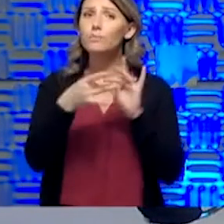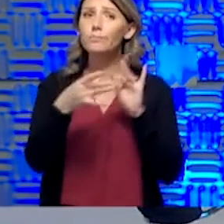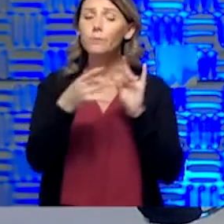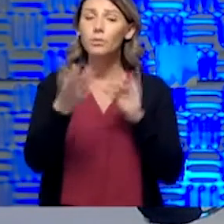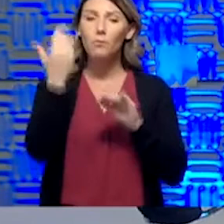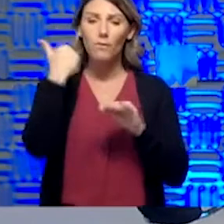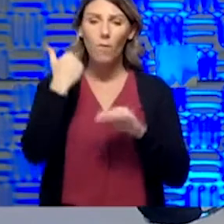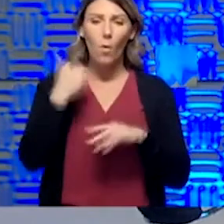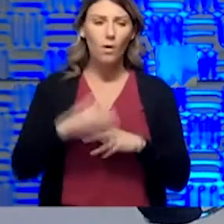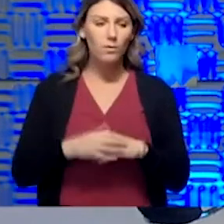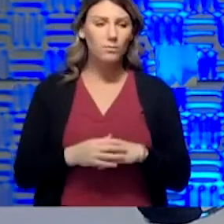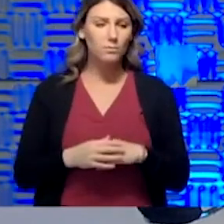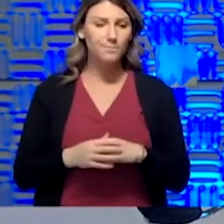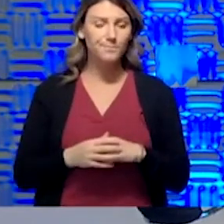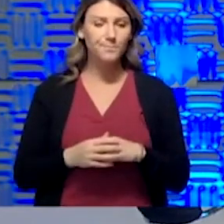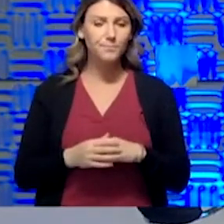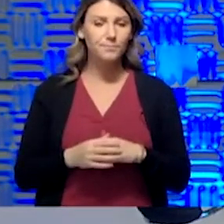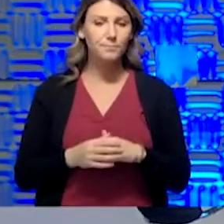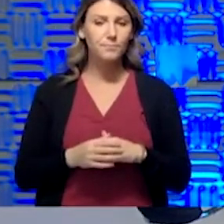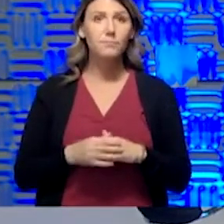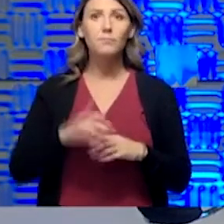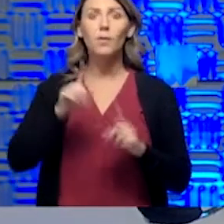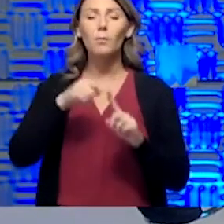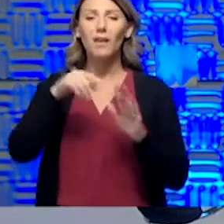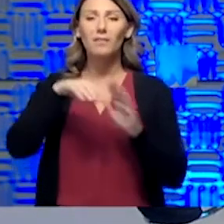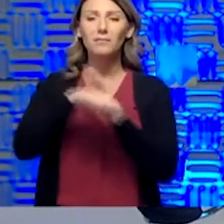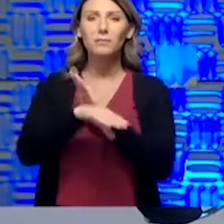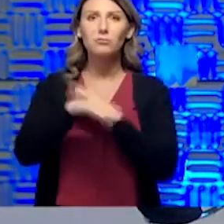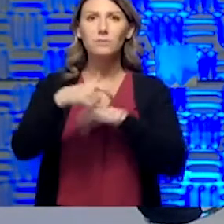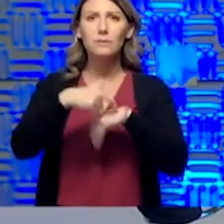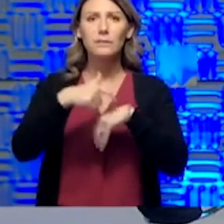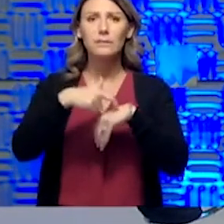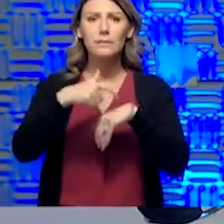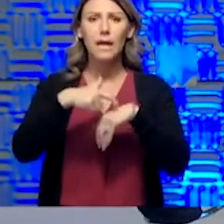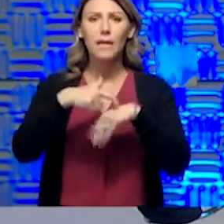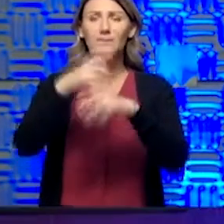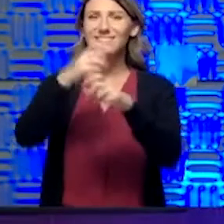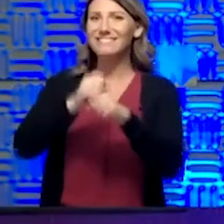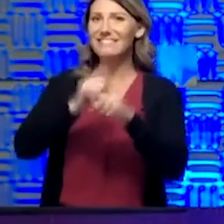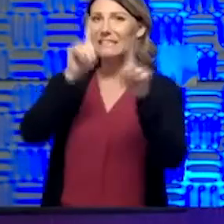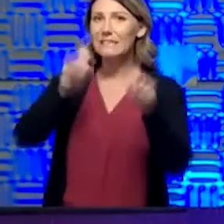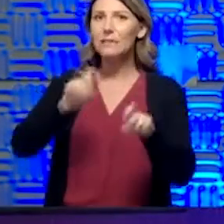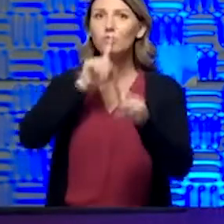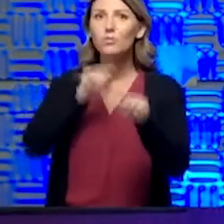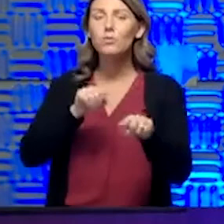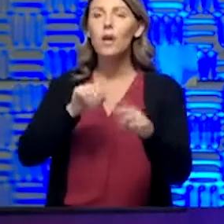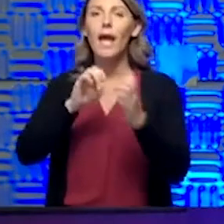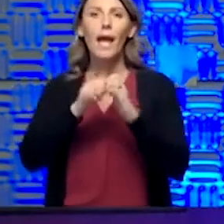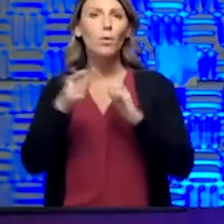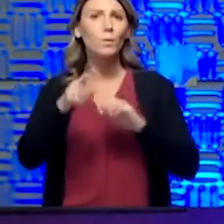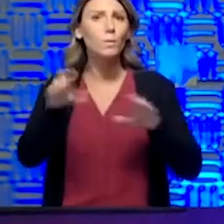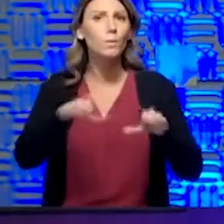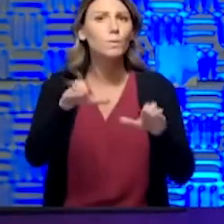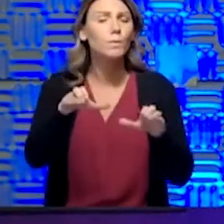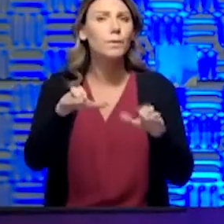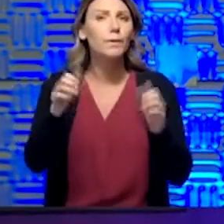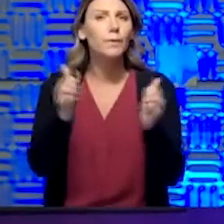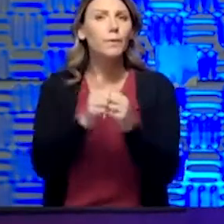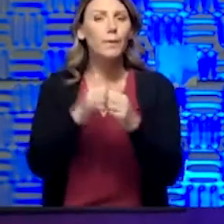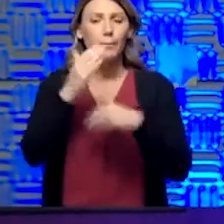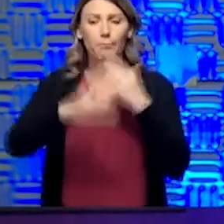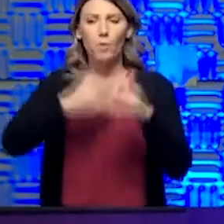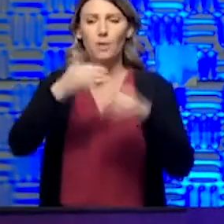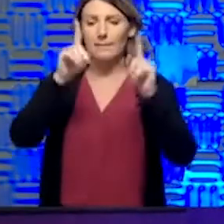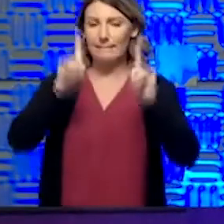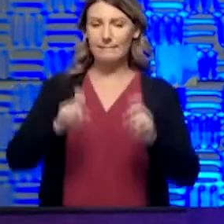decreasing the amount of time it gets test results. How are you all doing in terms of processing